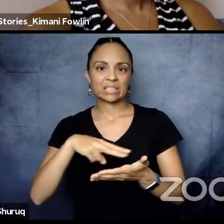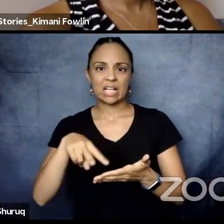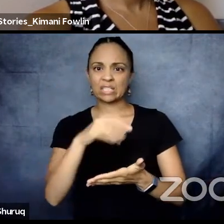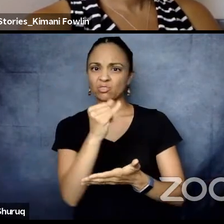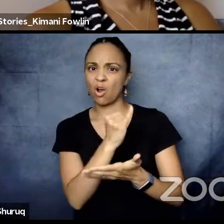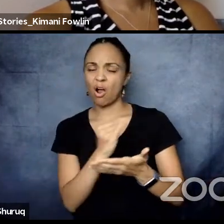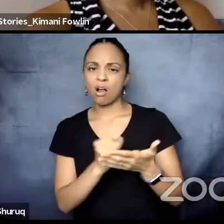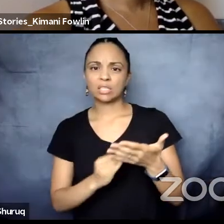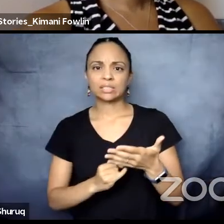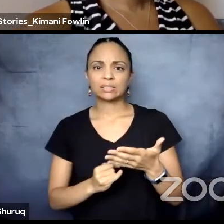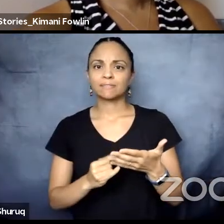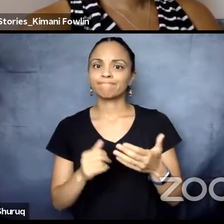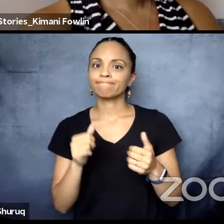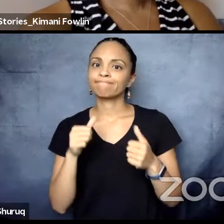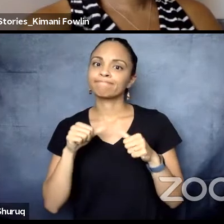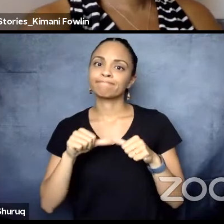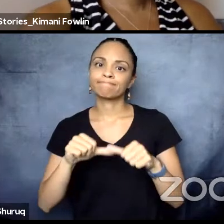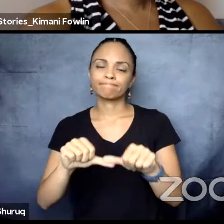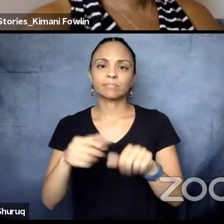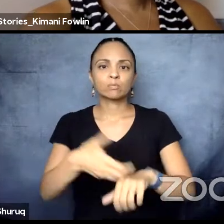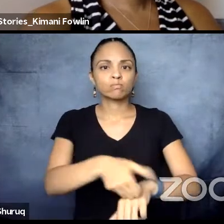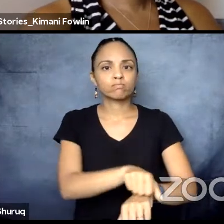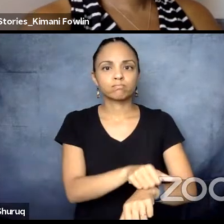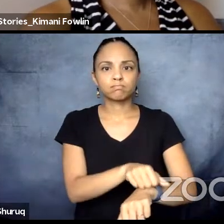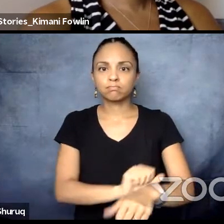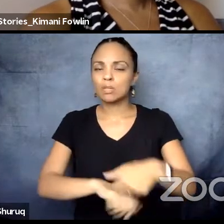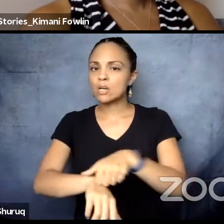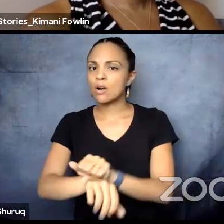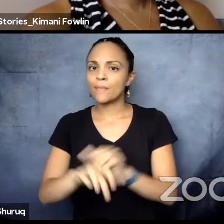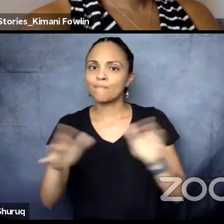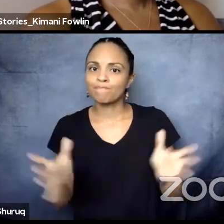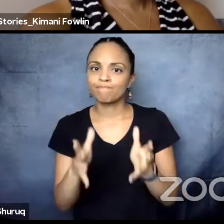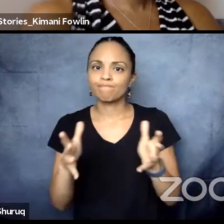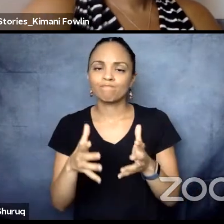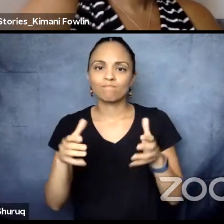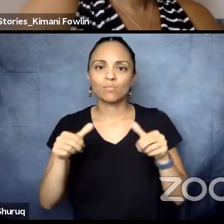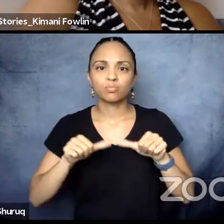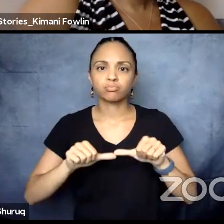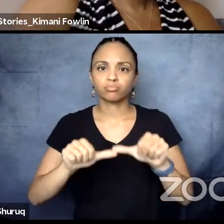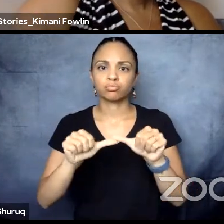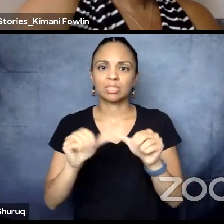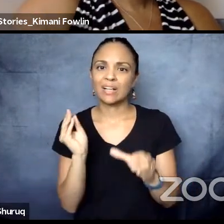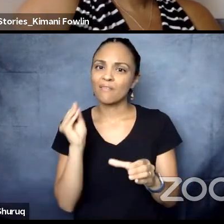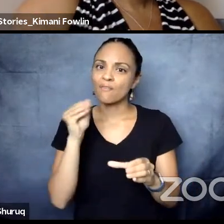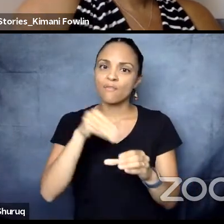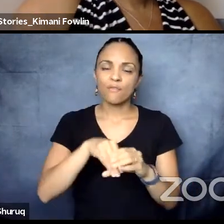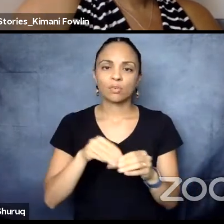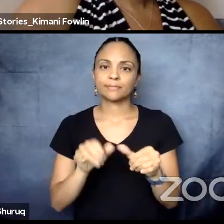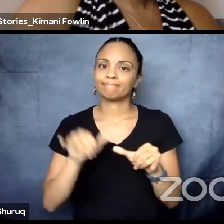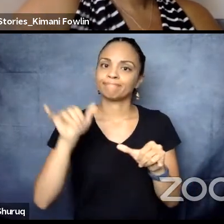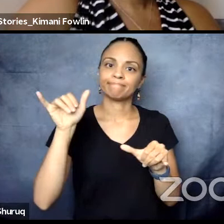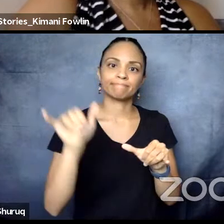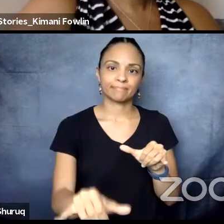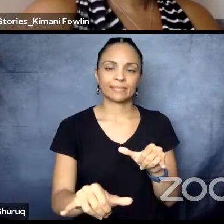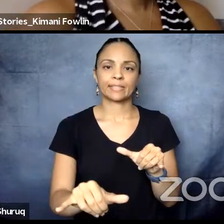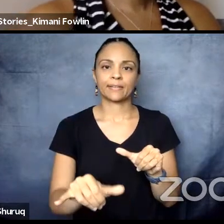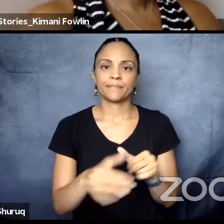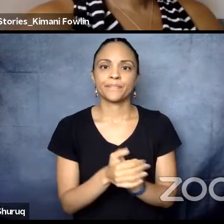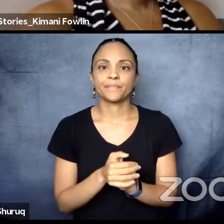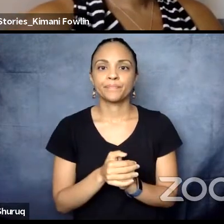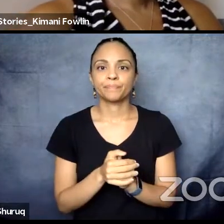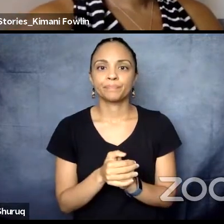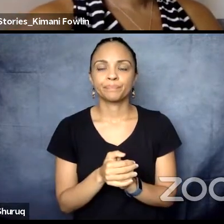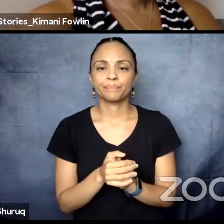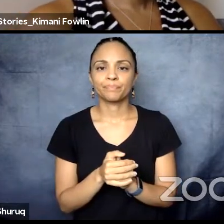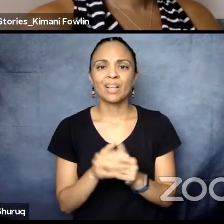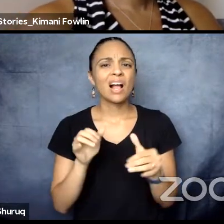Black dance artists continue to make work. To stay involved, we hold these weekly impromptu